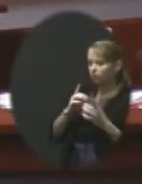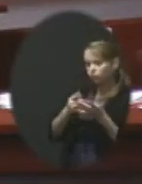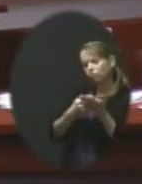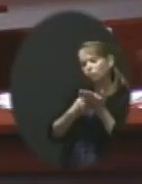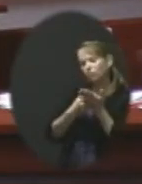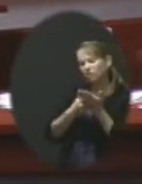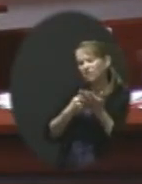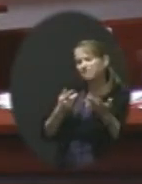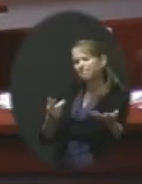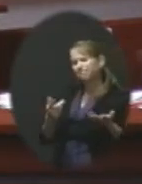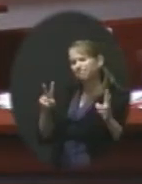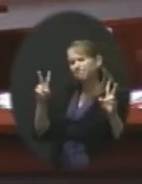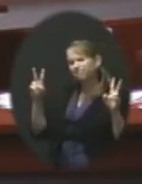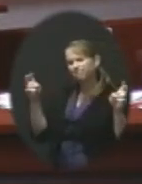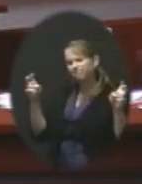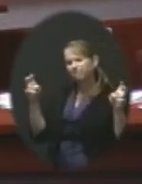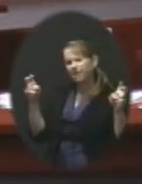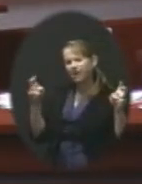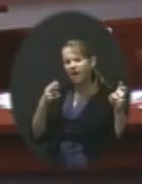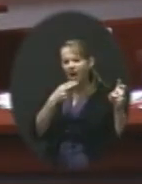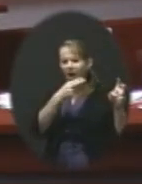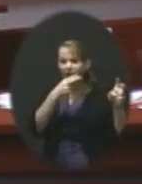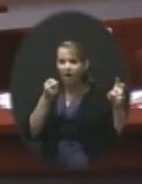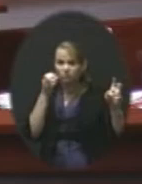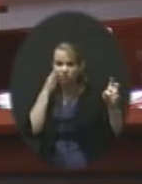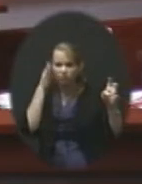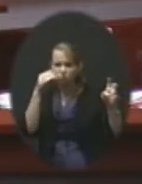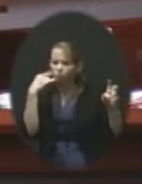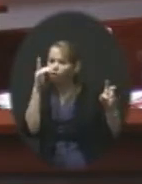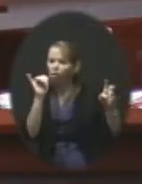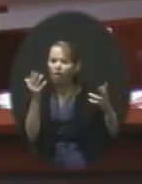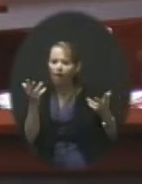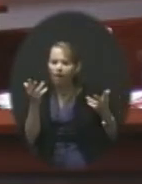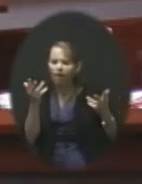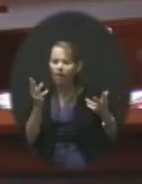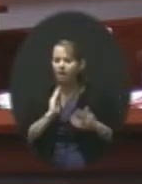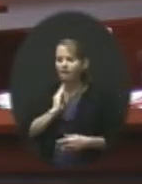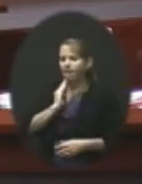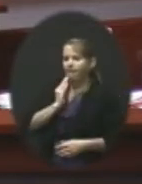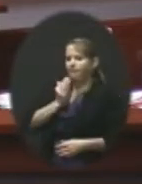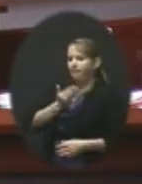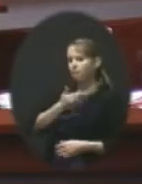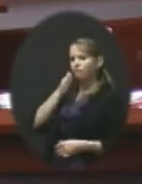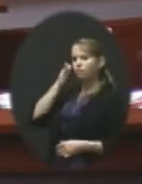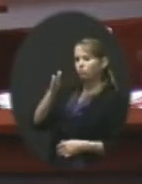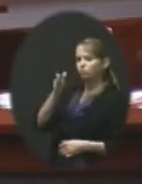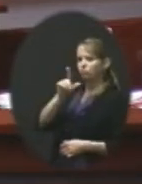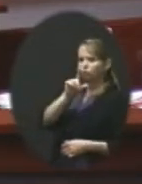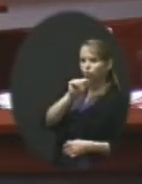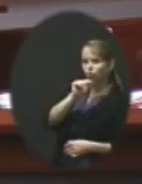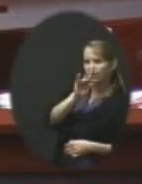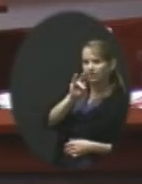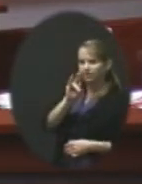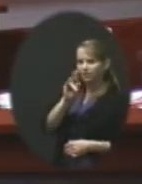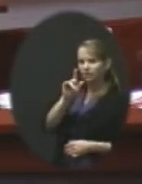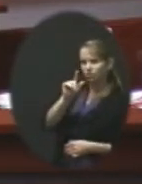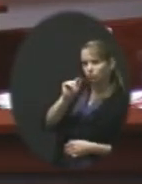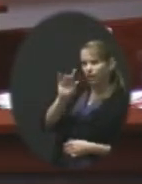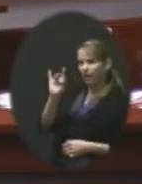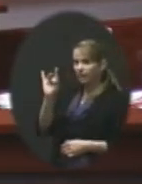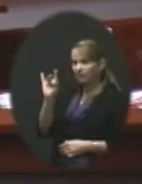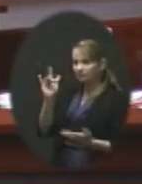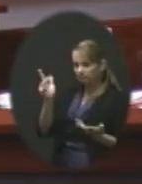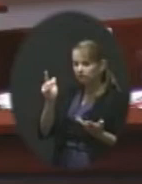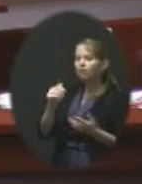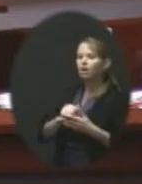of the future look like? And our future being 2017 or 2018. A lot of the concepts that we,